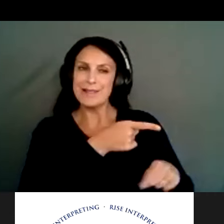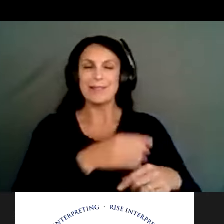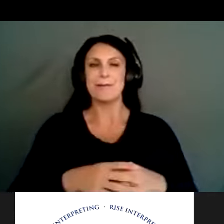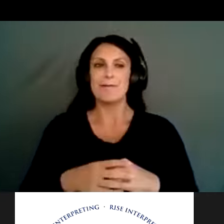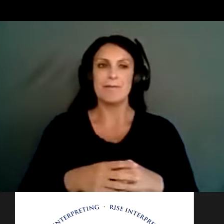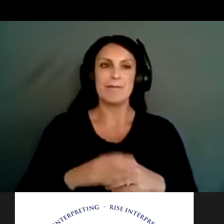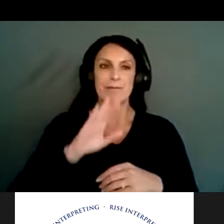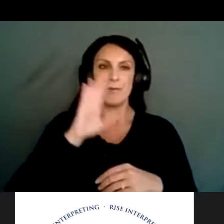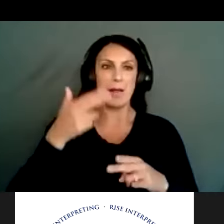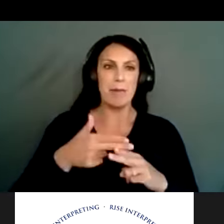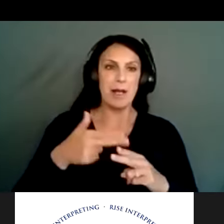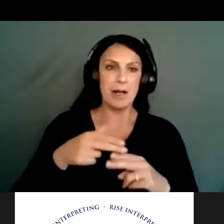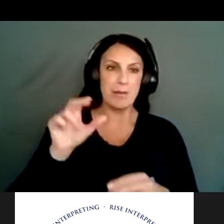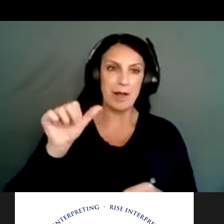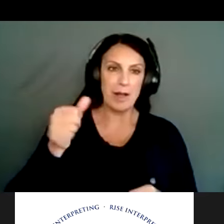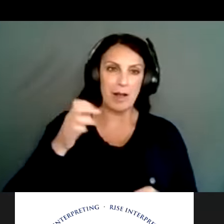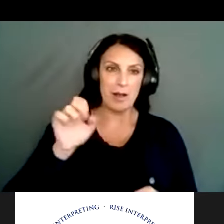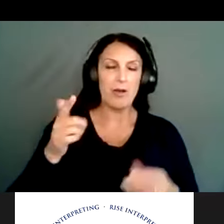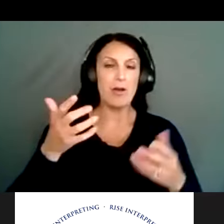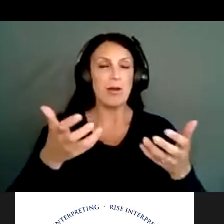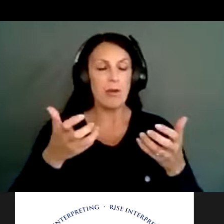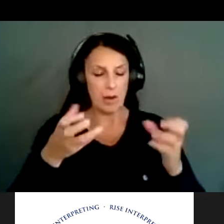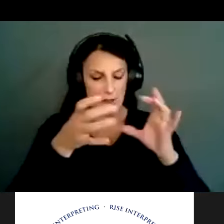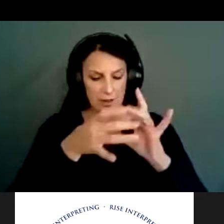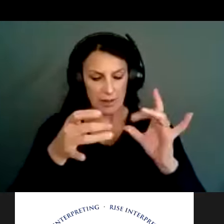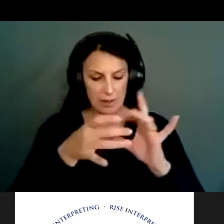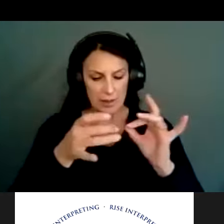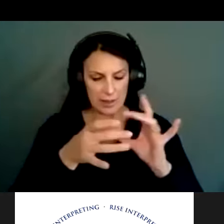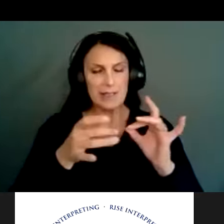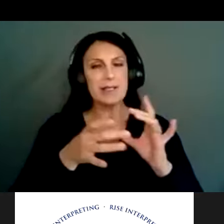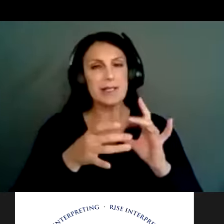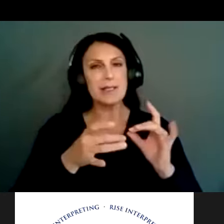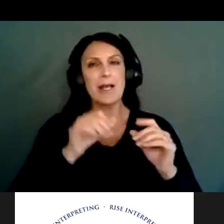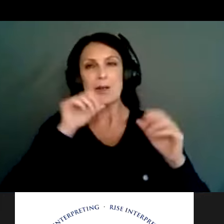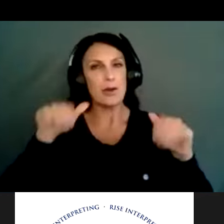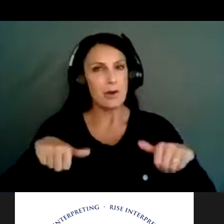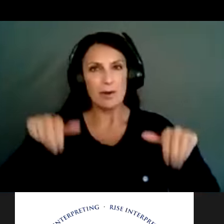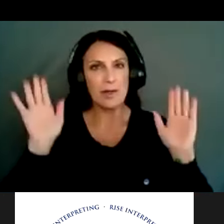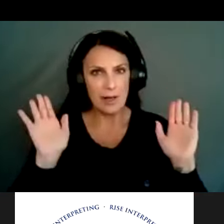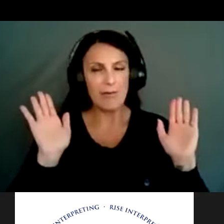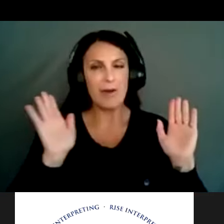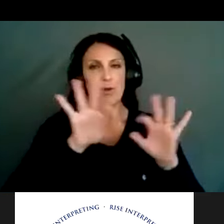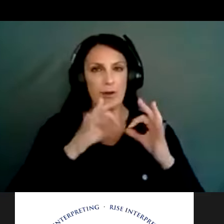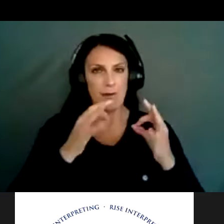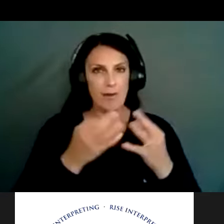Hi, my name is Angel and I wanted to say that hang in there. Your family misses you unless to see you.